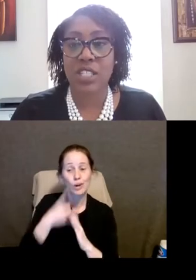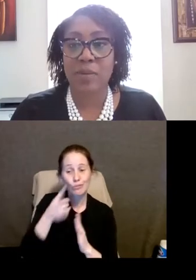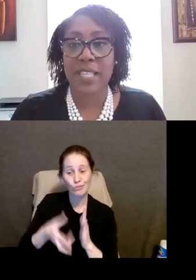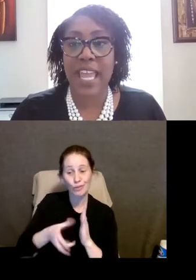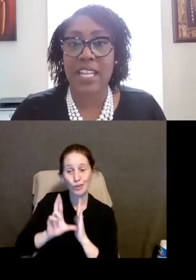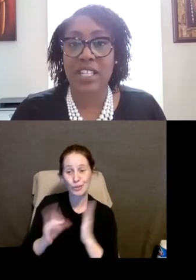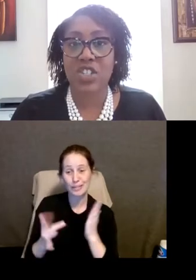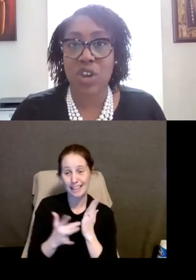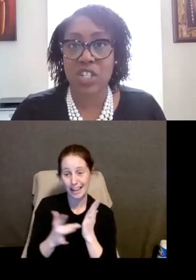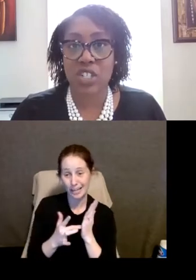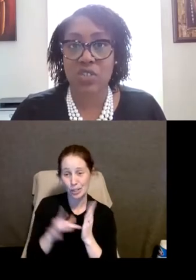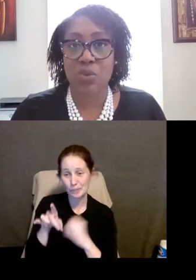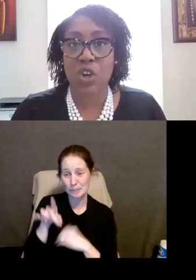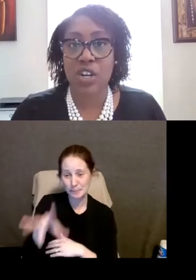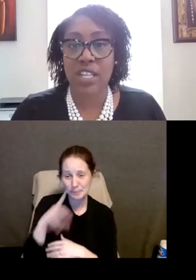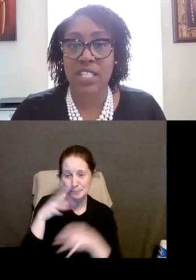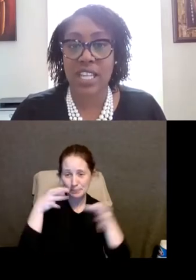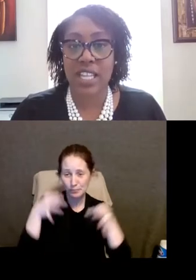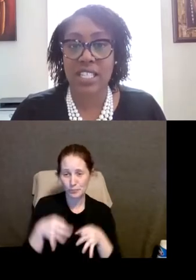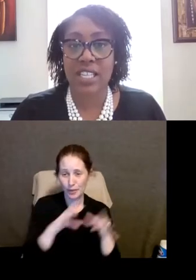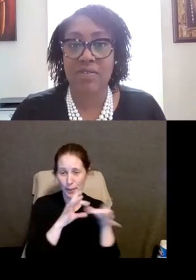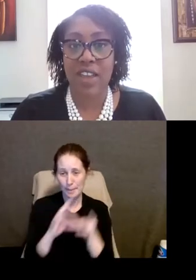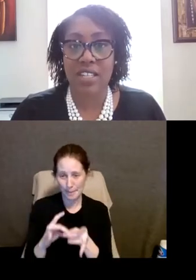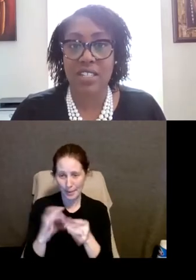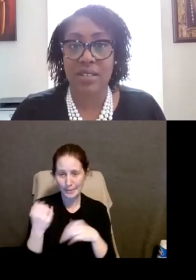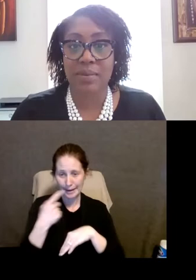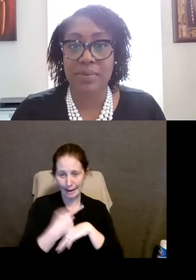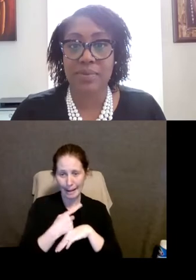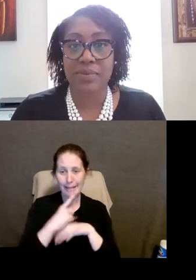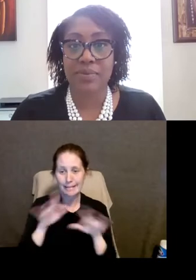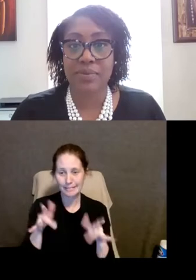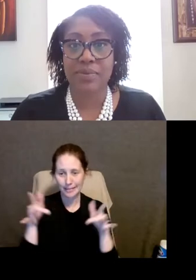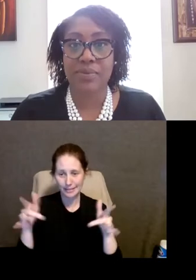technical tips and instructions regarding today's event.